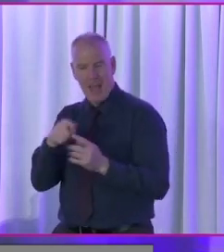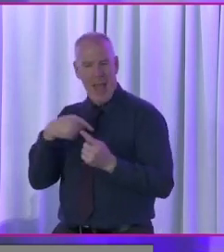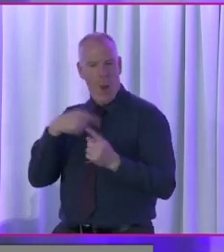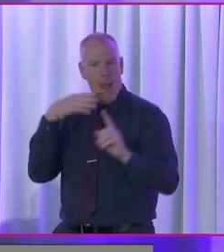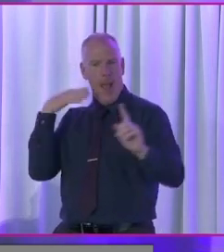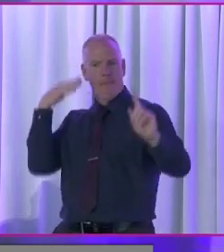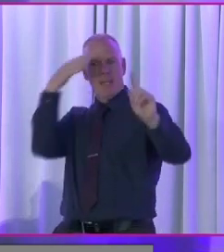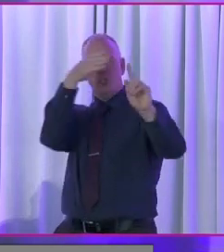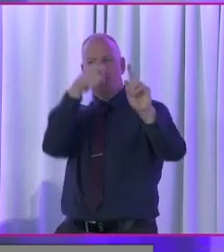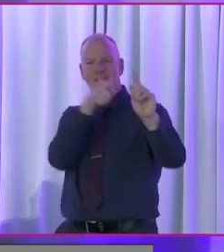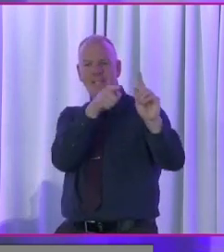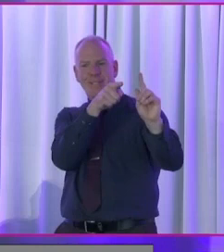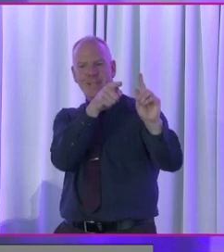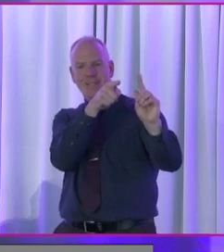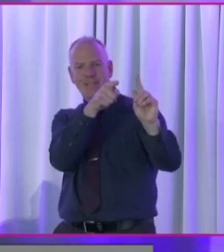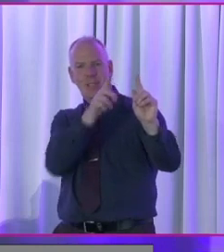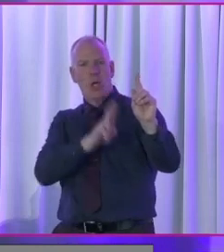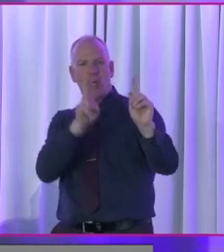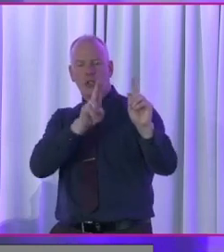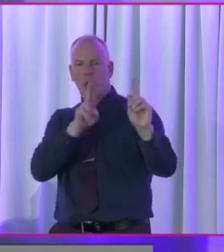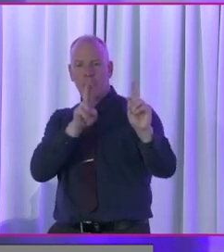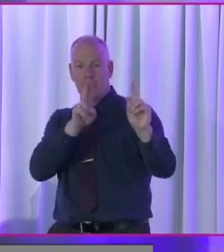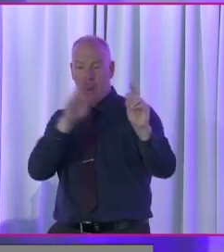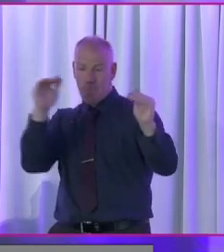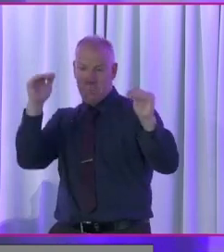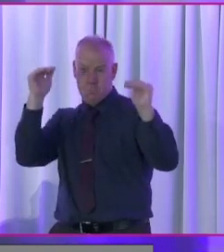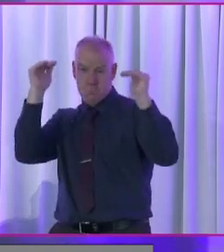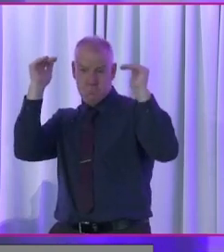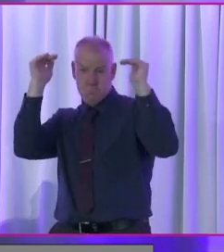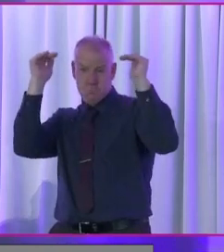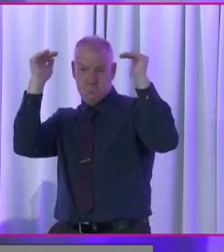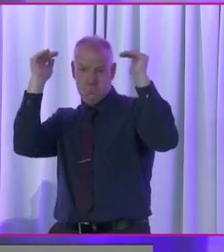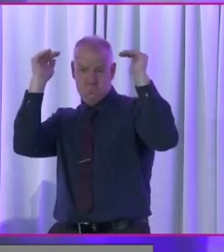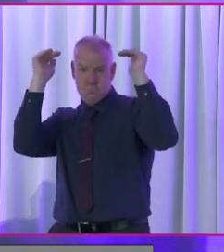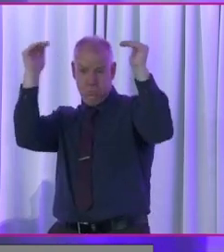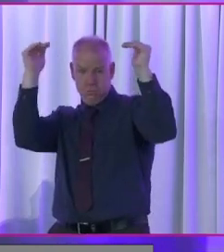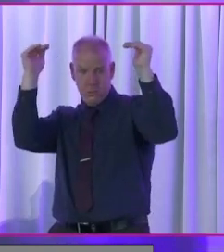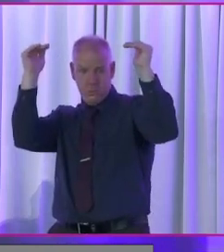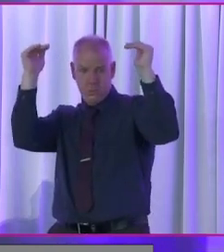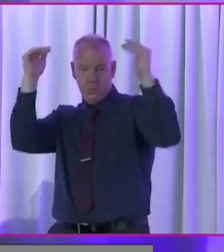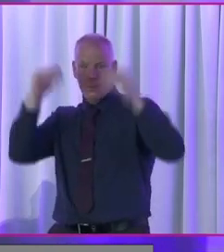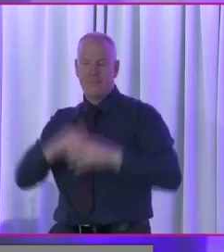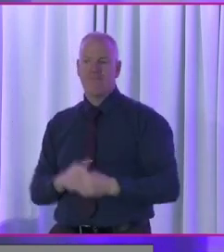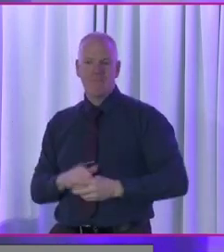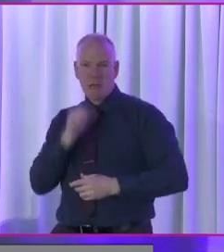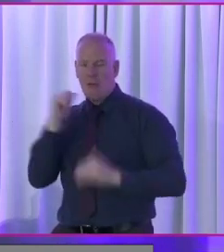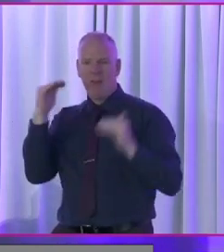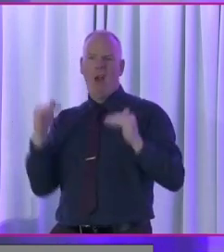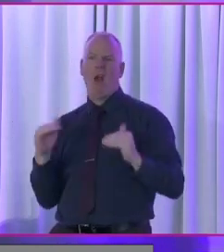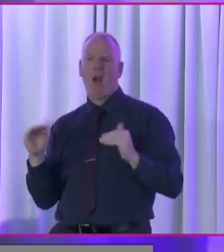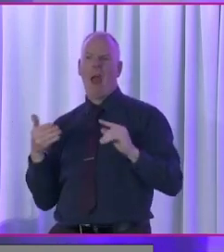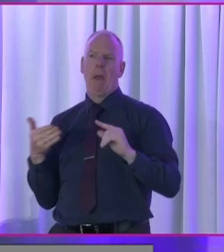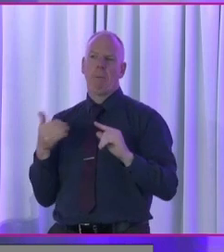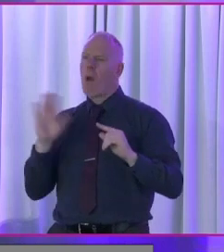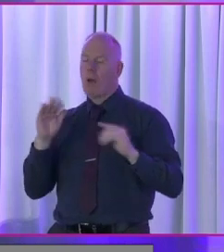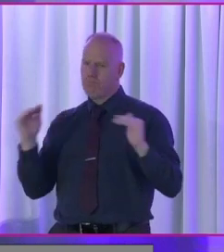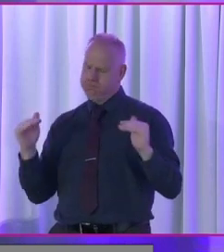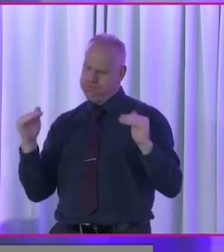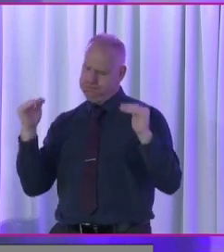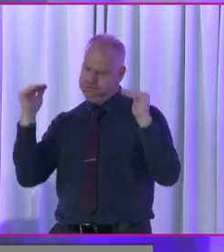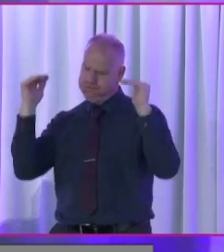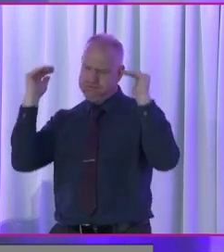in this area should be eye-watering, you know, and I mean, I don't say that lightly, because